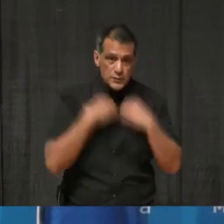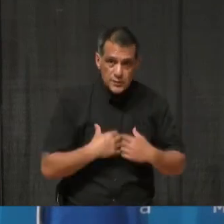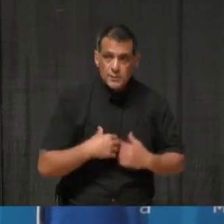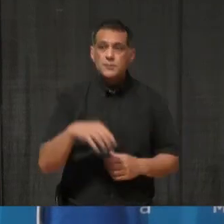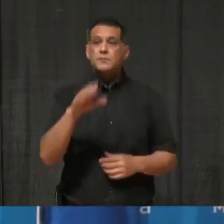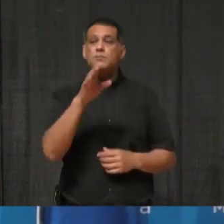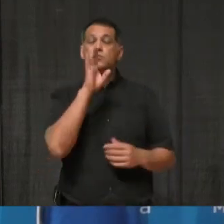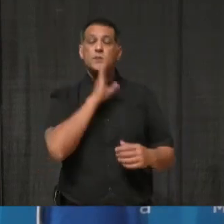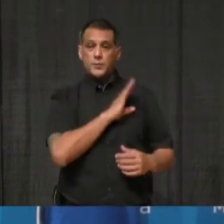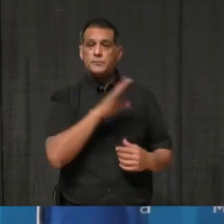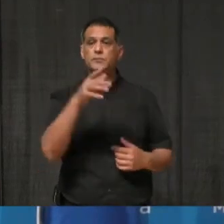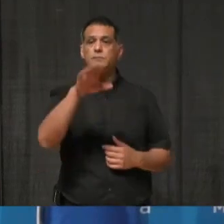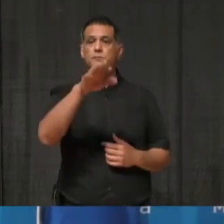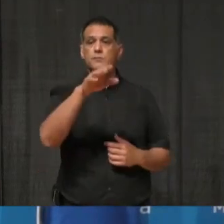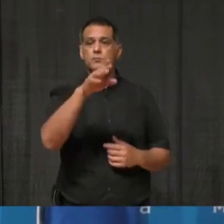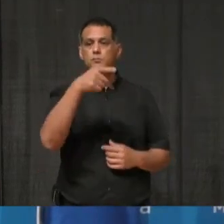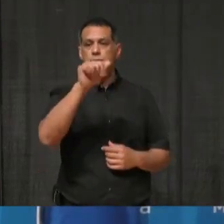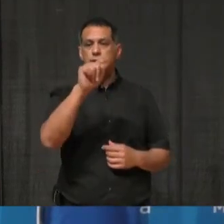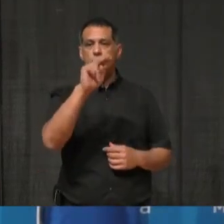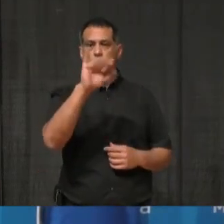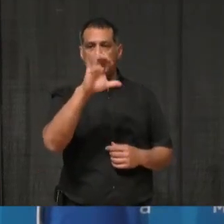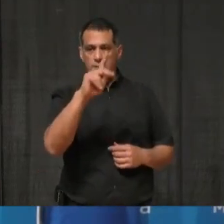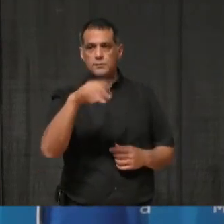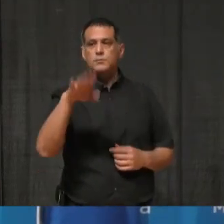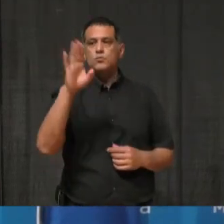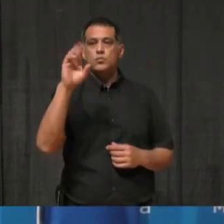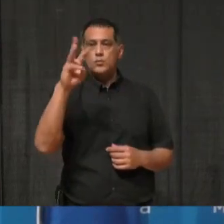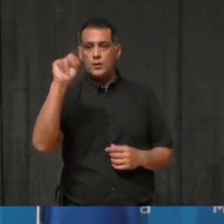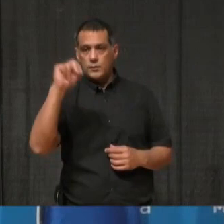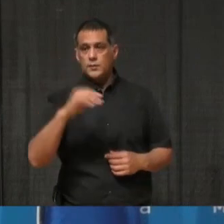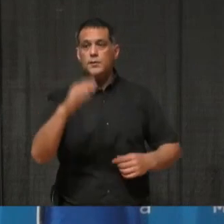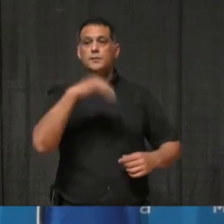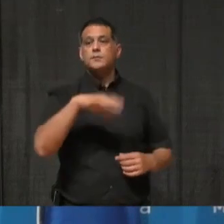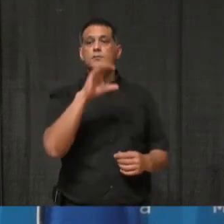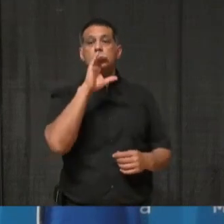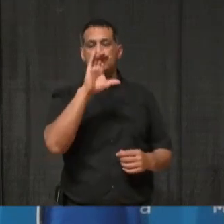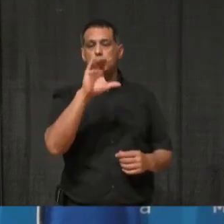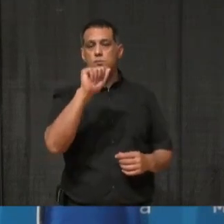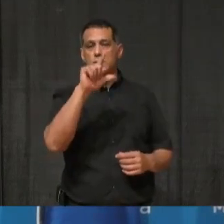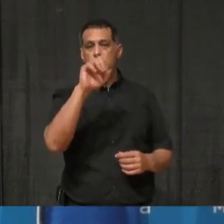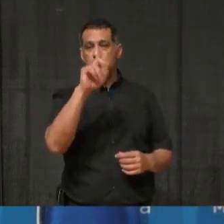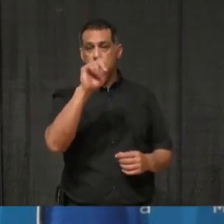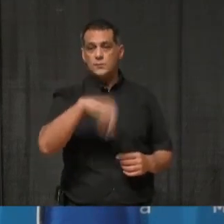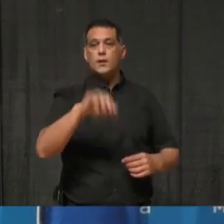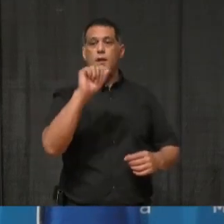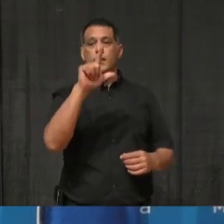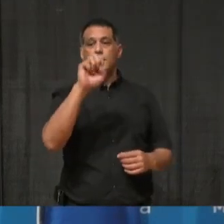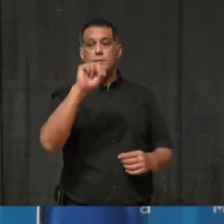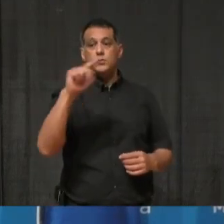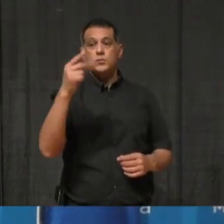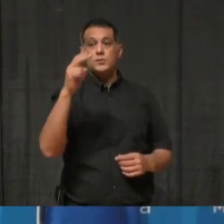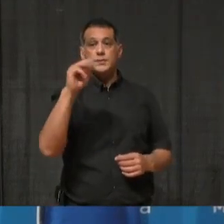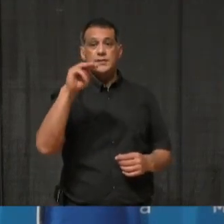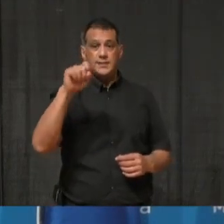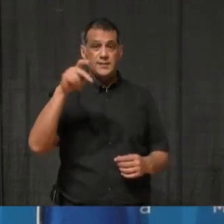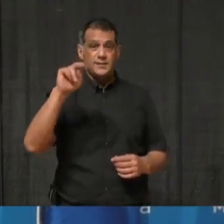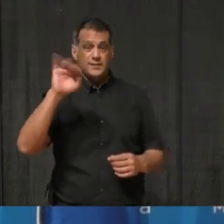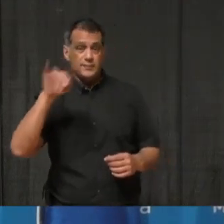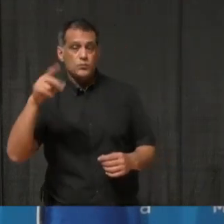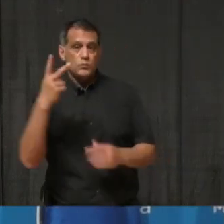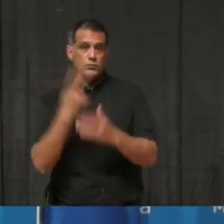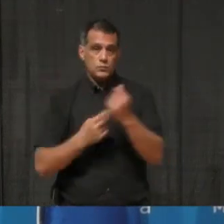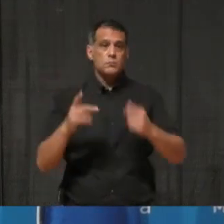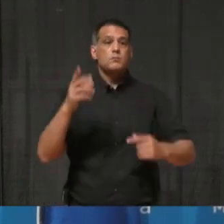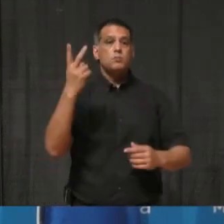Thompson, we have sent a letter to Premier Ford asking that the province continue to prioritize Peel in the next